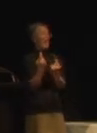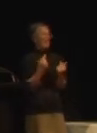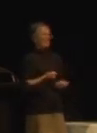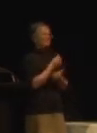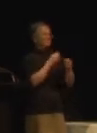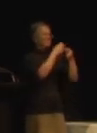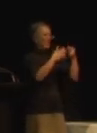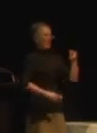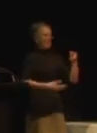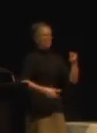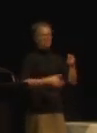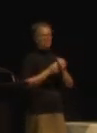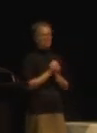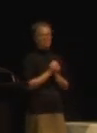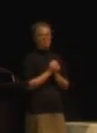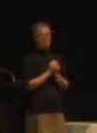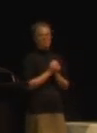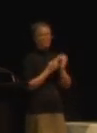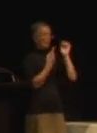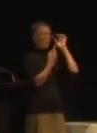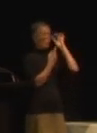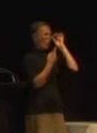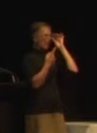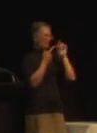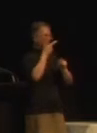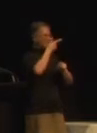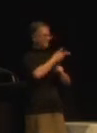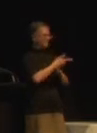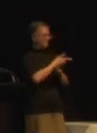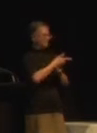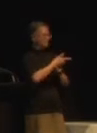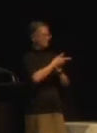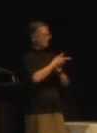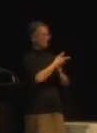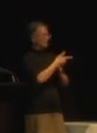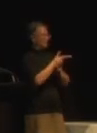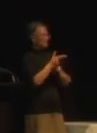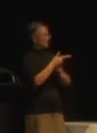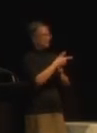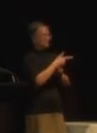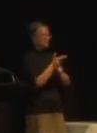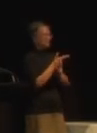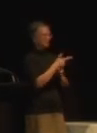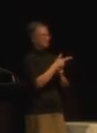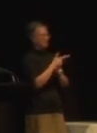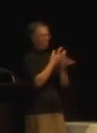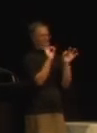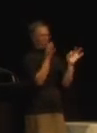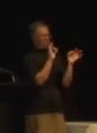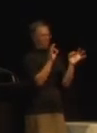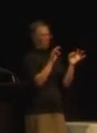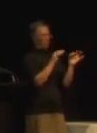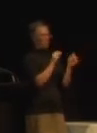First of all, the moving camera was a no-no. It was too distracting, so keep the camera still, preferably on a tripod.